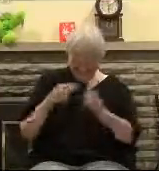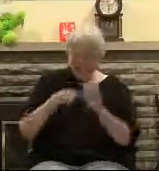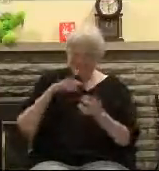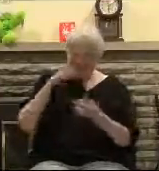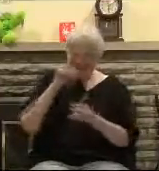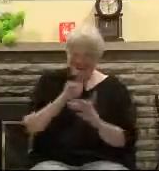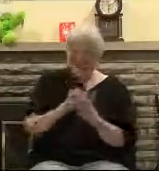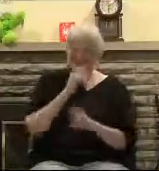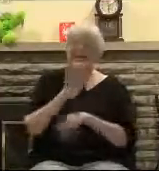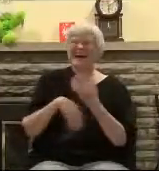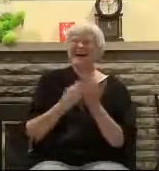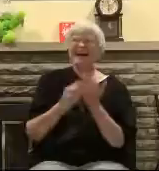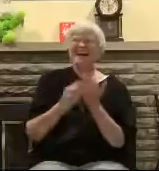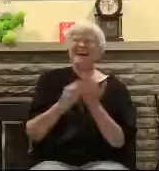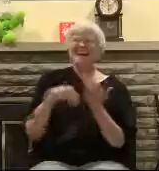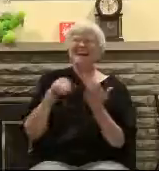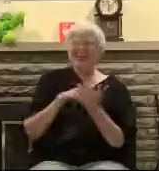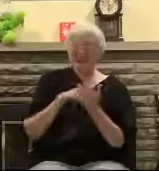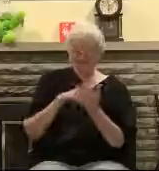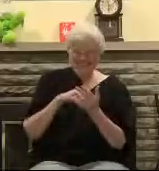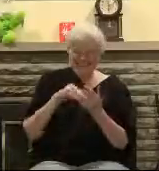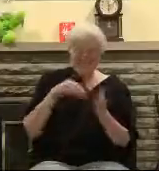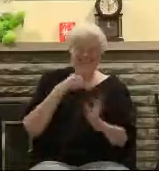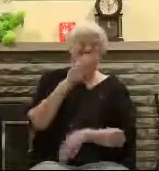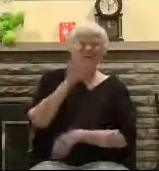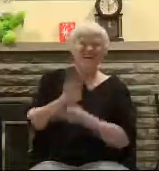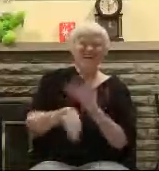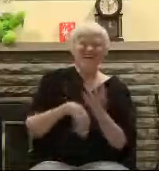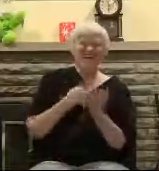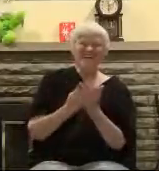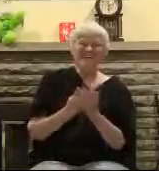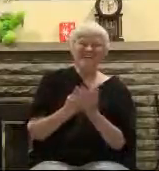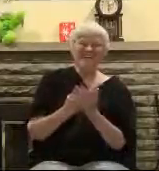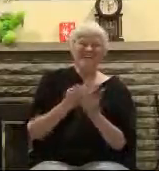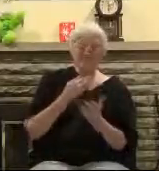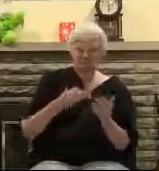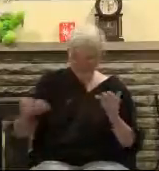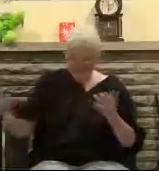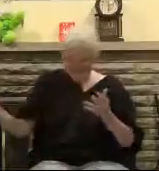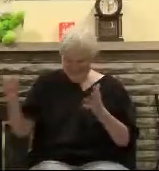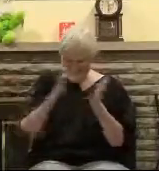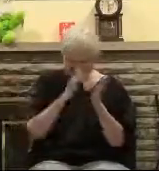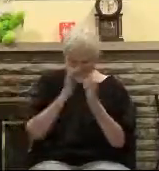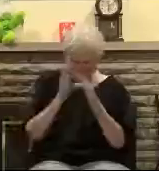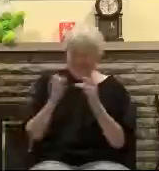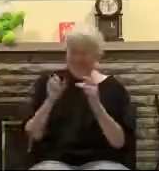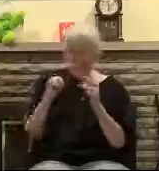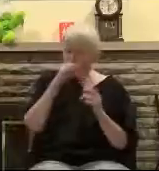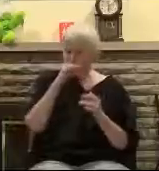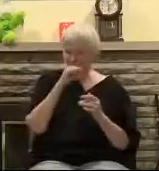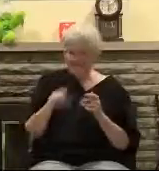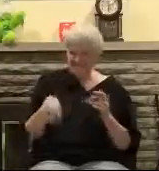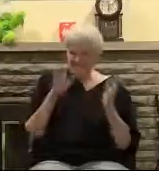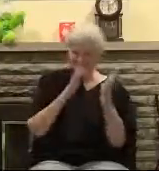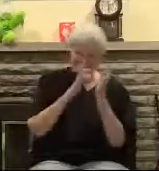No one's ever seen dark matter No one's ever seen dark energy But they'll believe in that instead